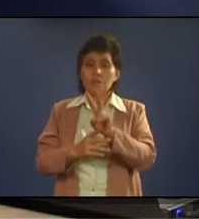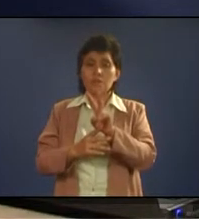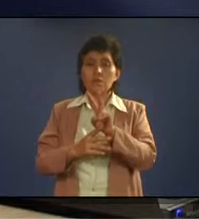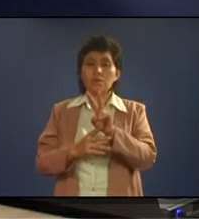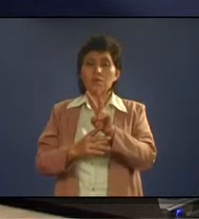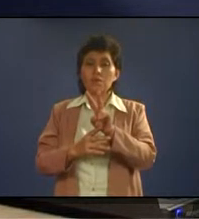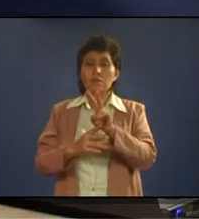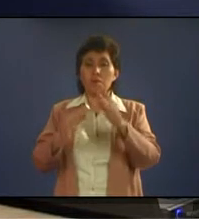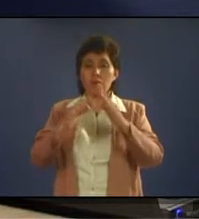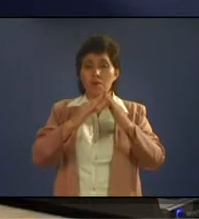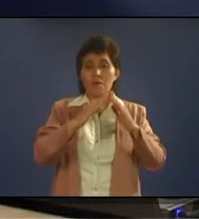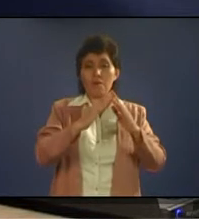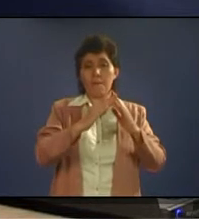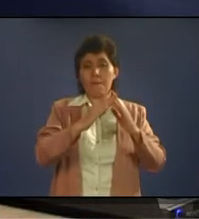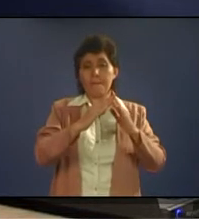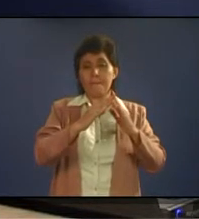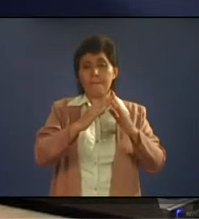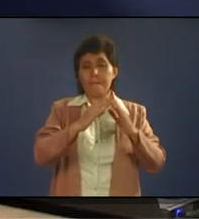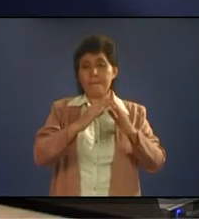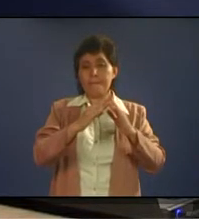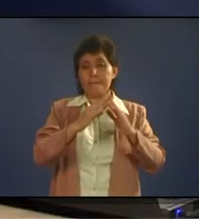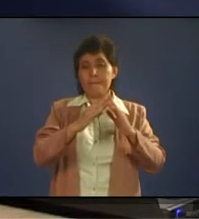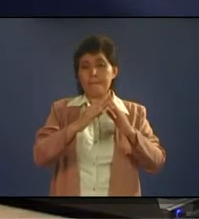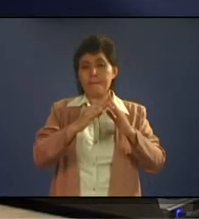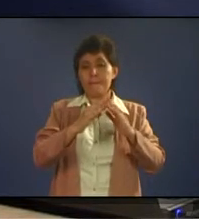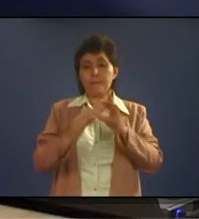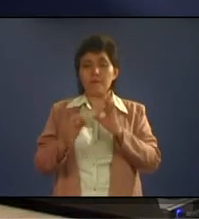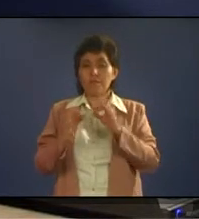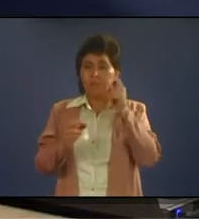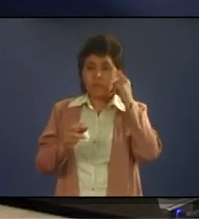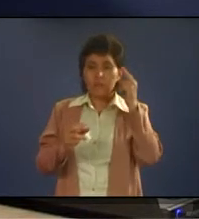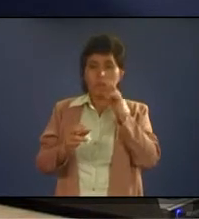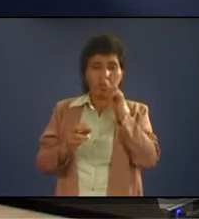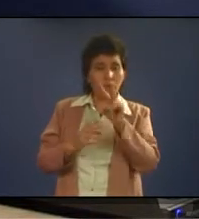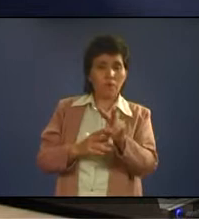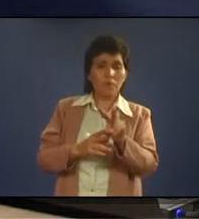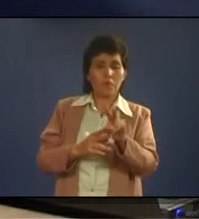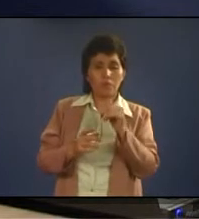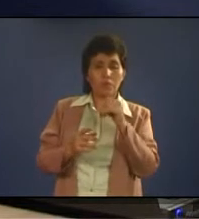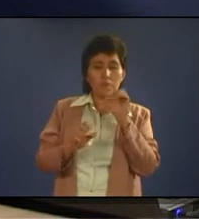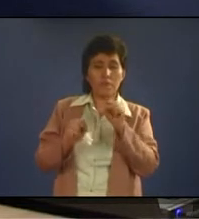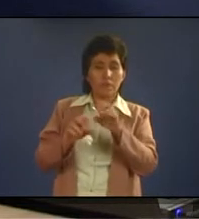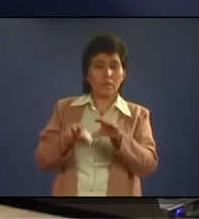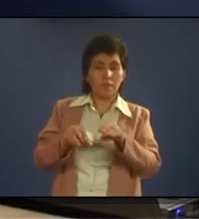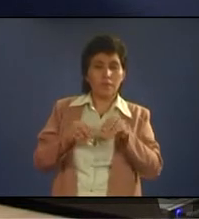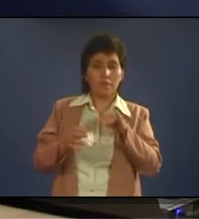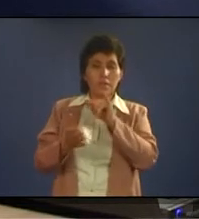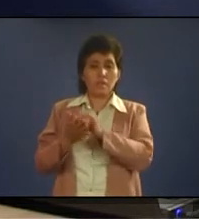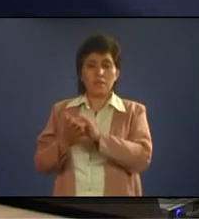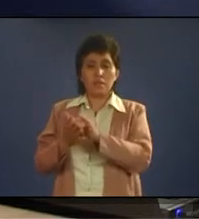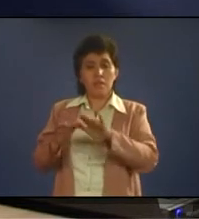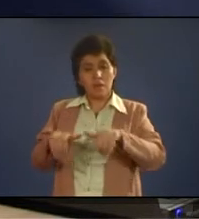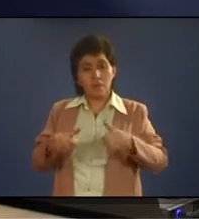If you notice, people like to look in terms of home or away. Now, home or away, now, do players